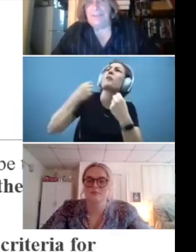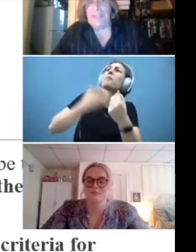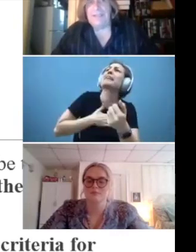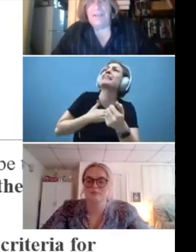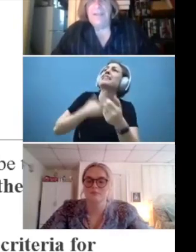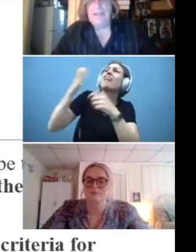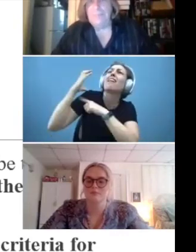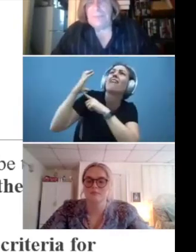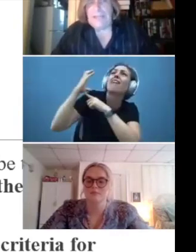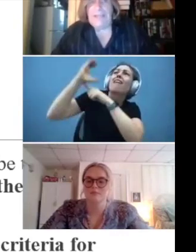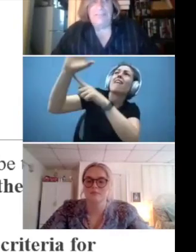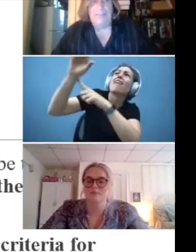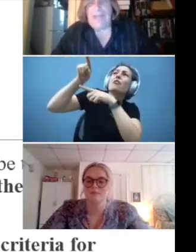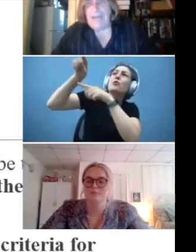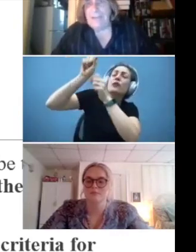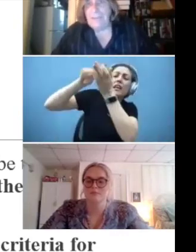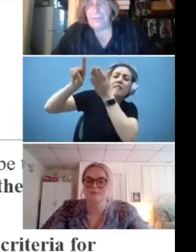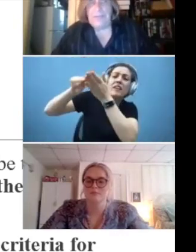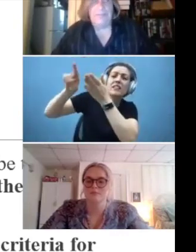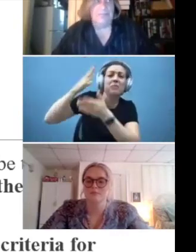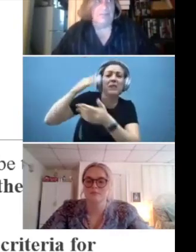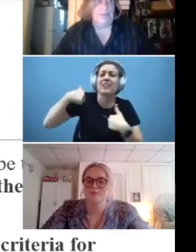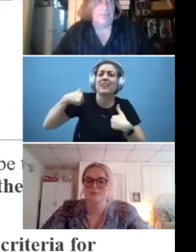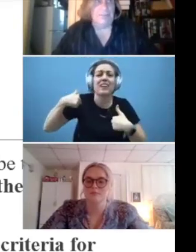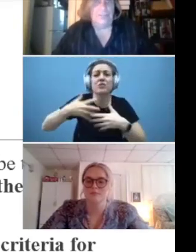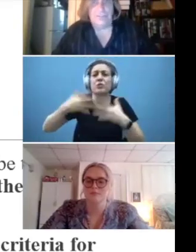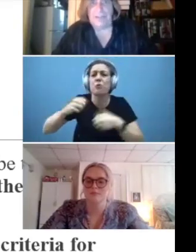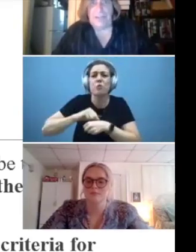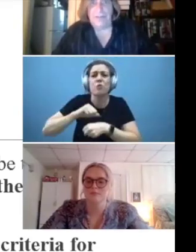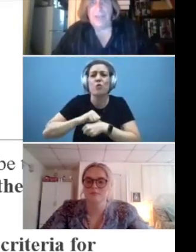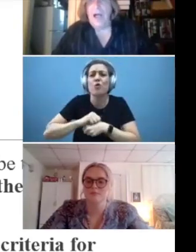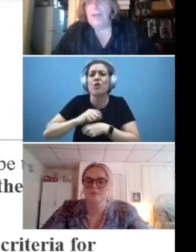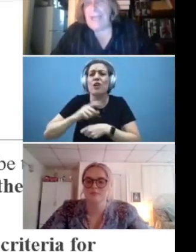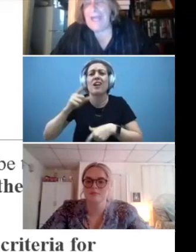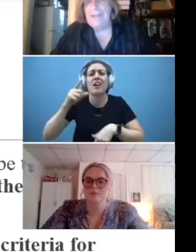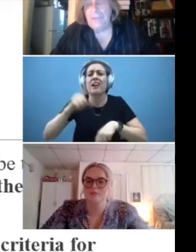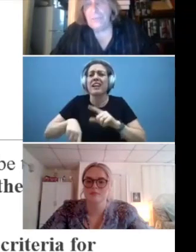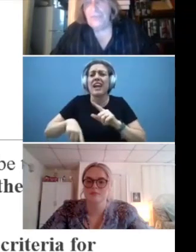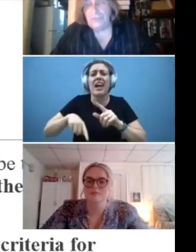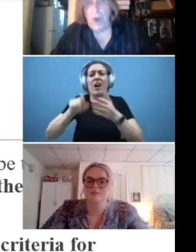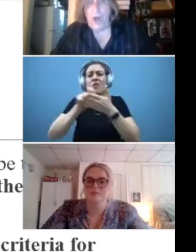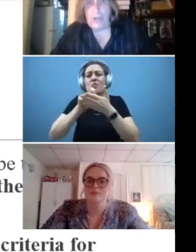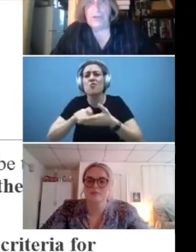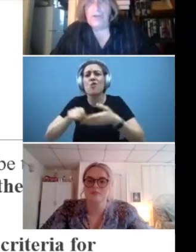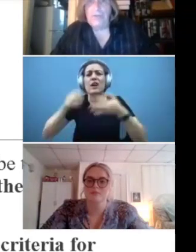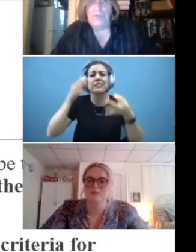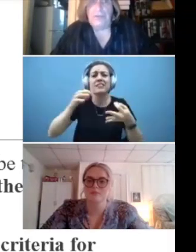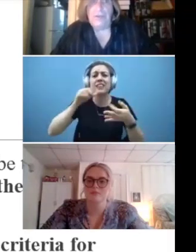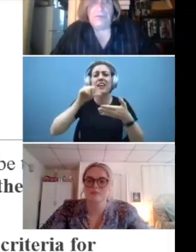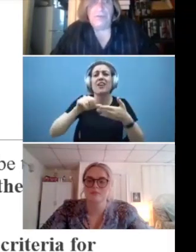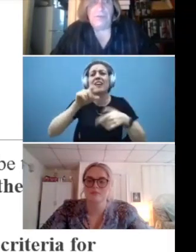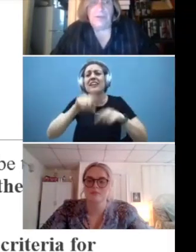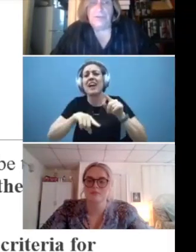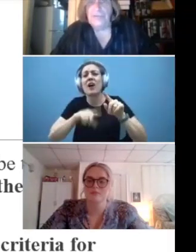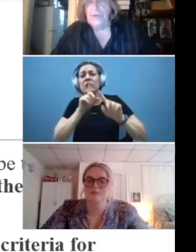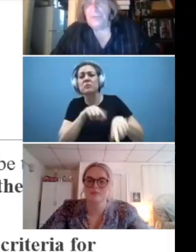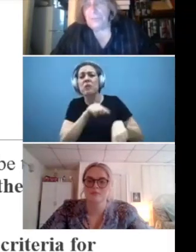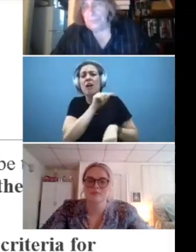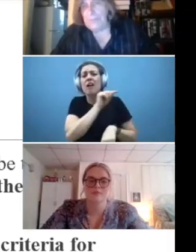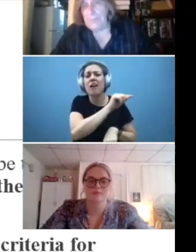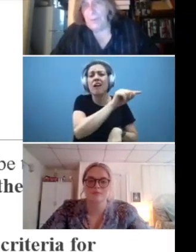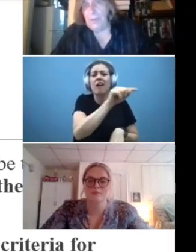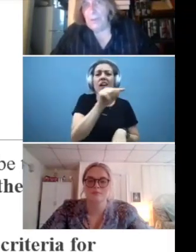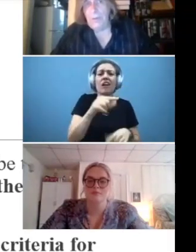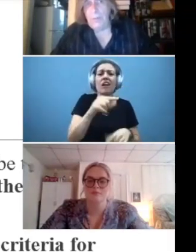investigate complaints, of having to write decision letters, of having to respond to the, to the concerns